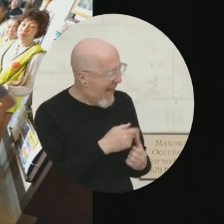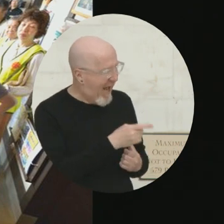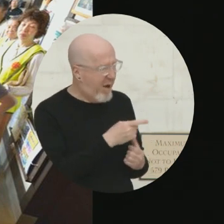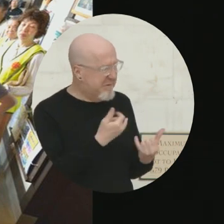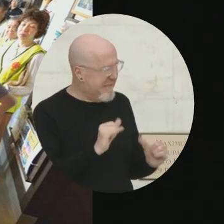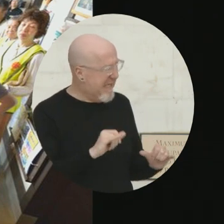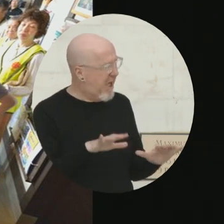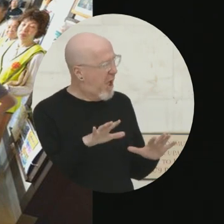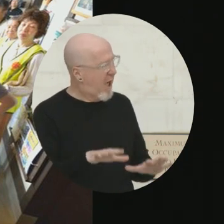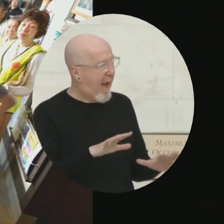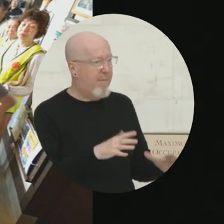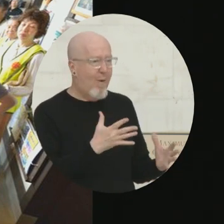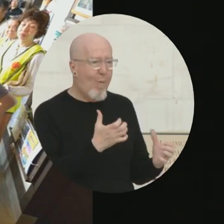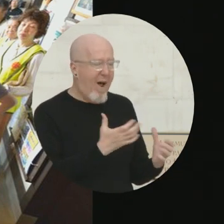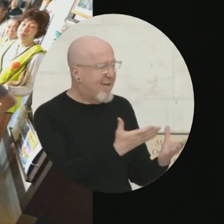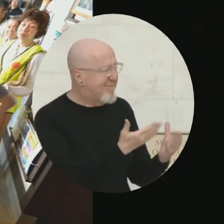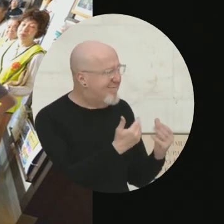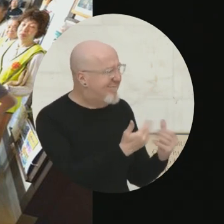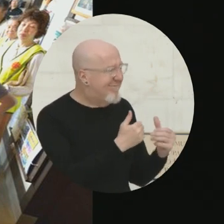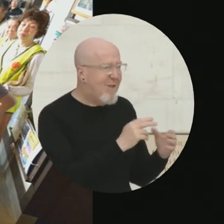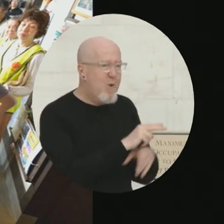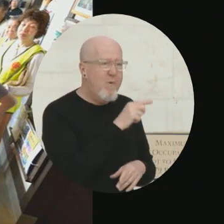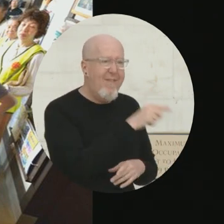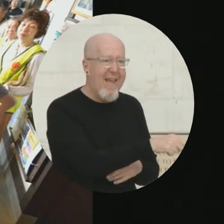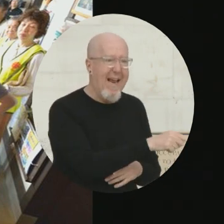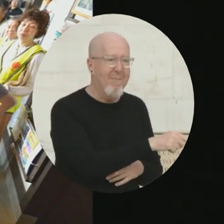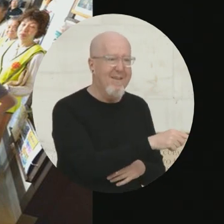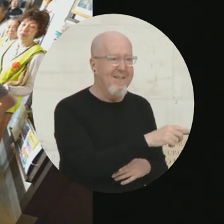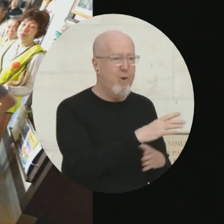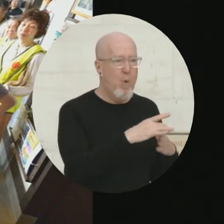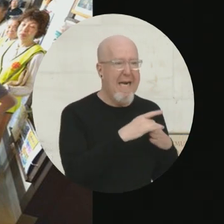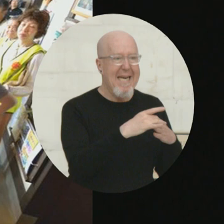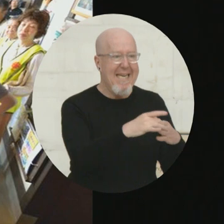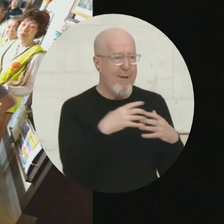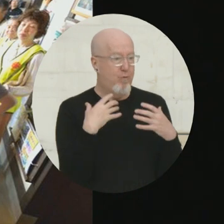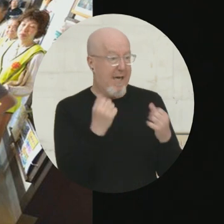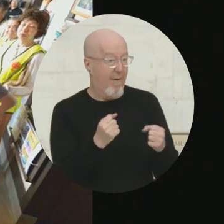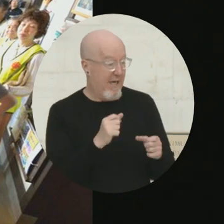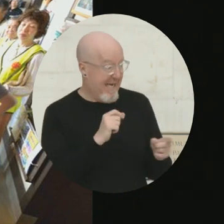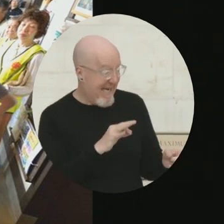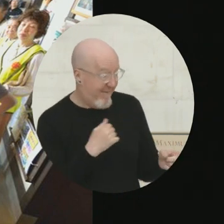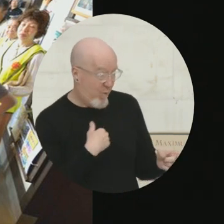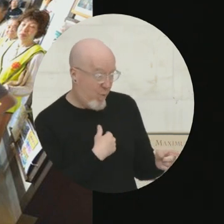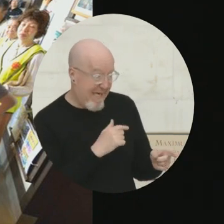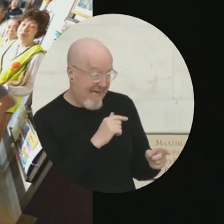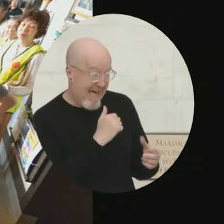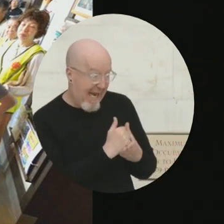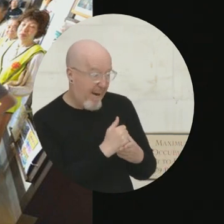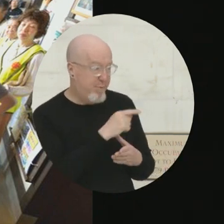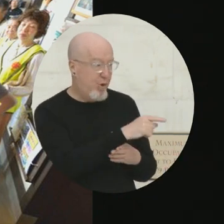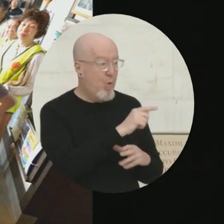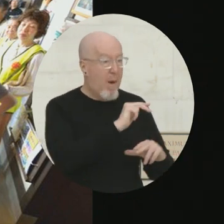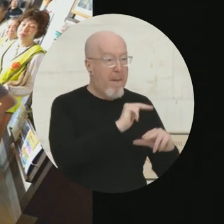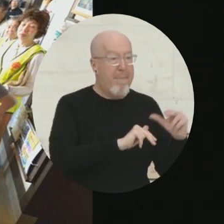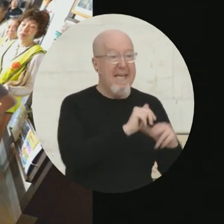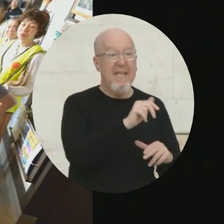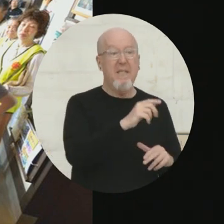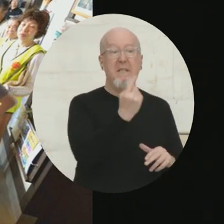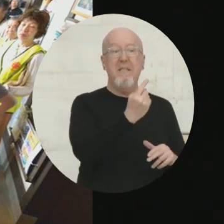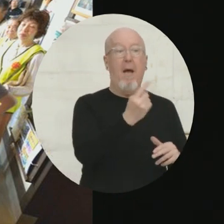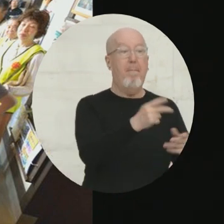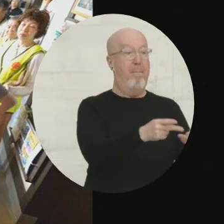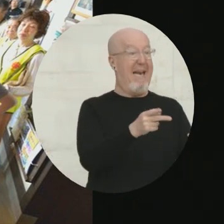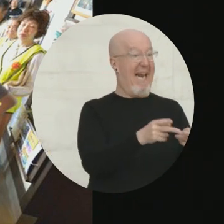use them as an engine for recovery. So we asked them, if we helped them build a space there in their community post